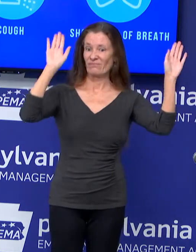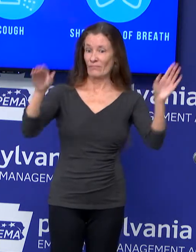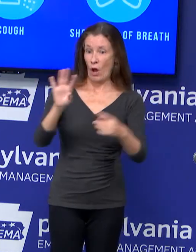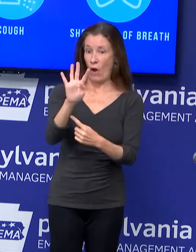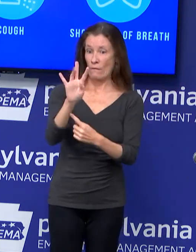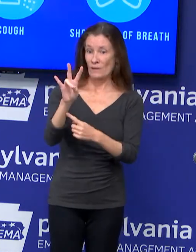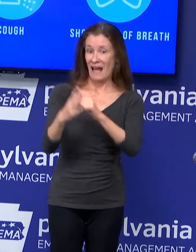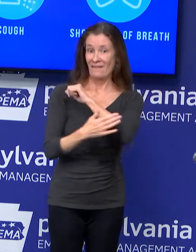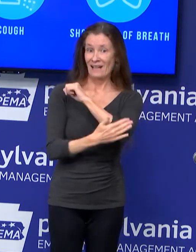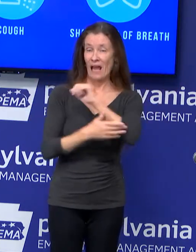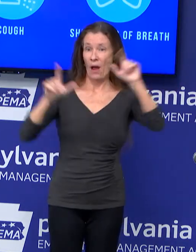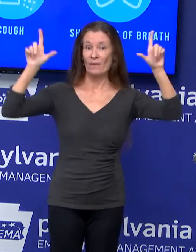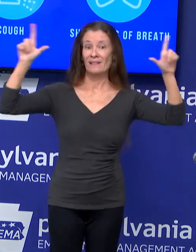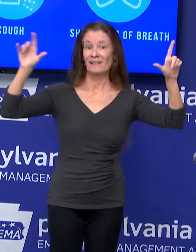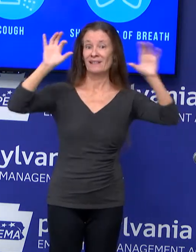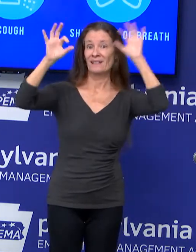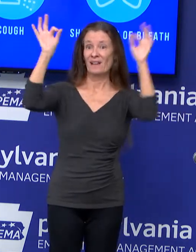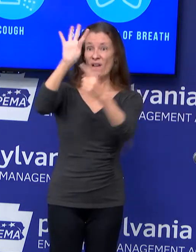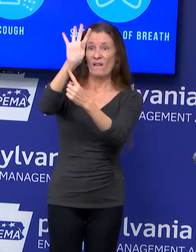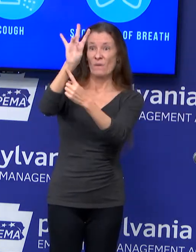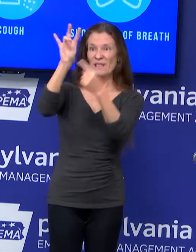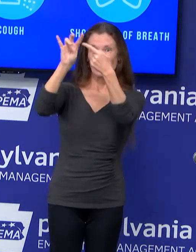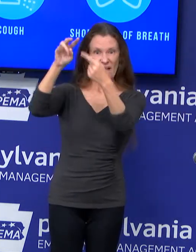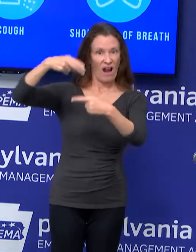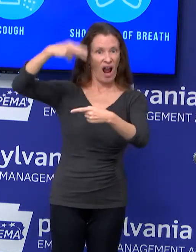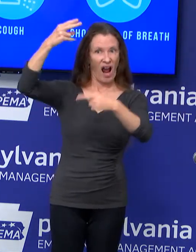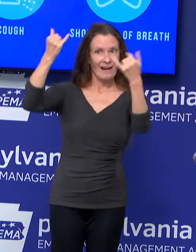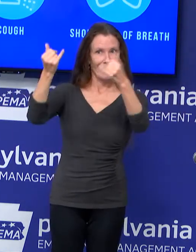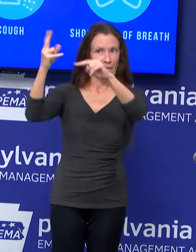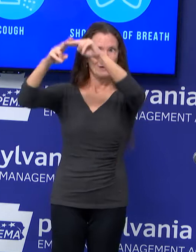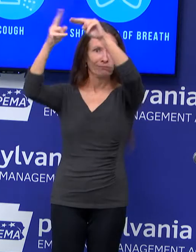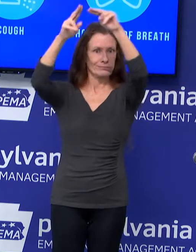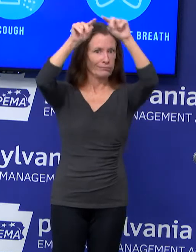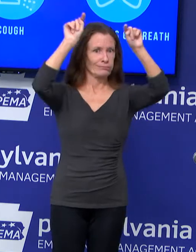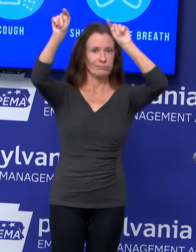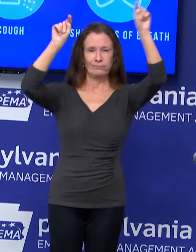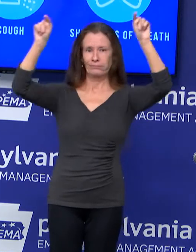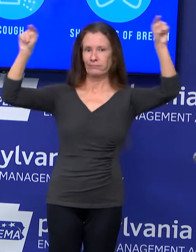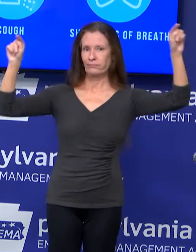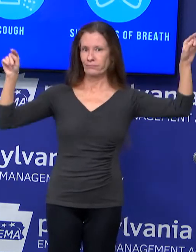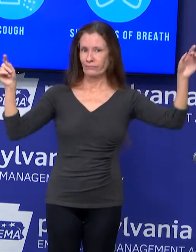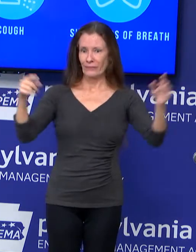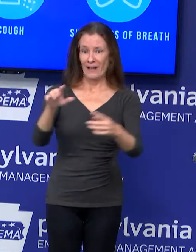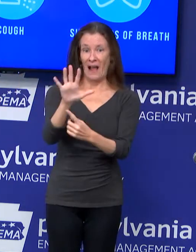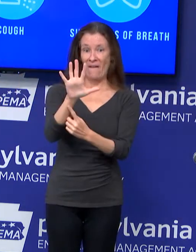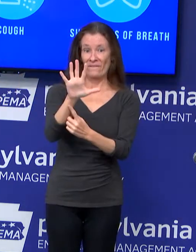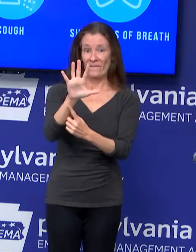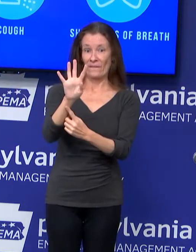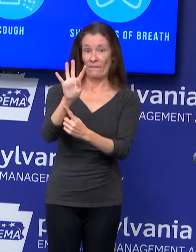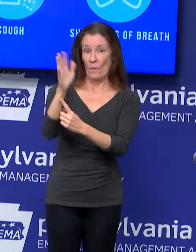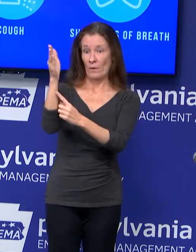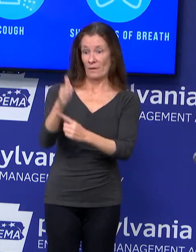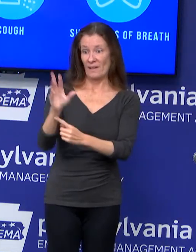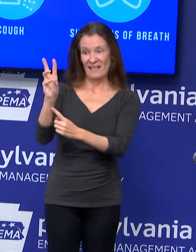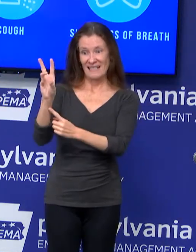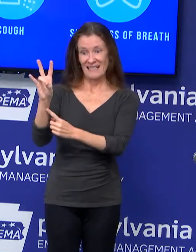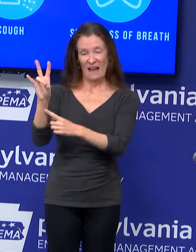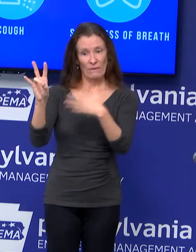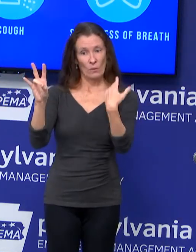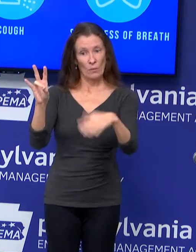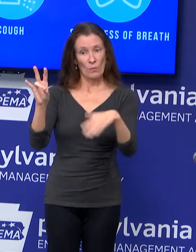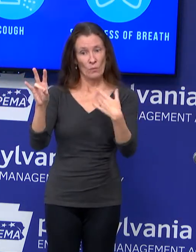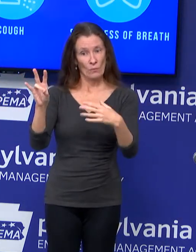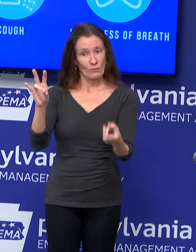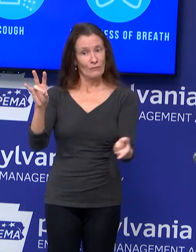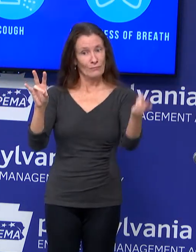watch list in terms of increasing cases. And 54 out of 67 counties have had increasing